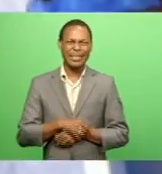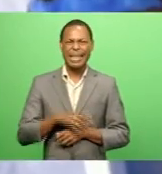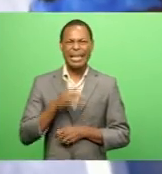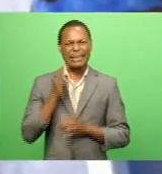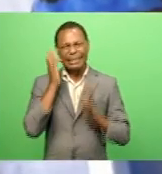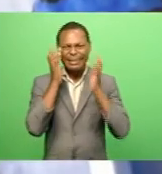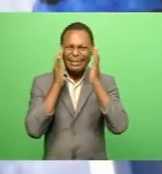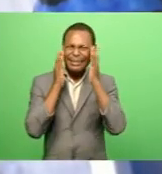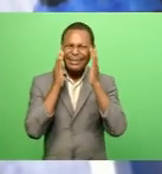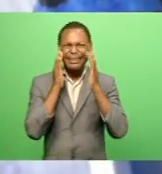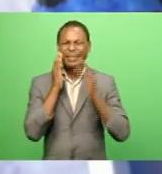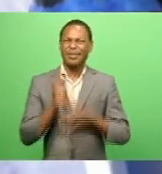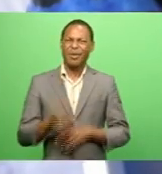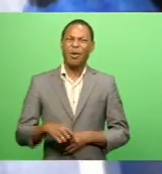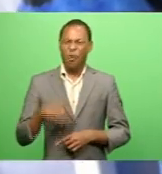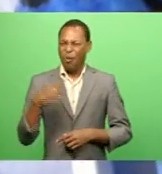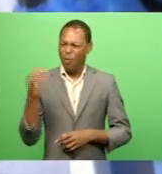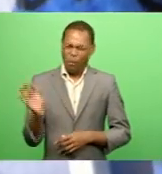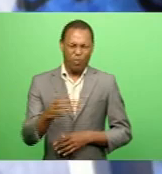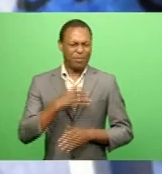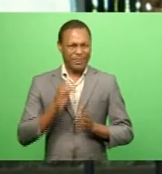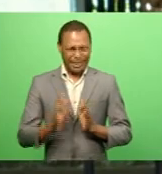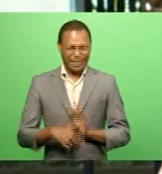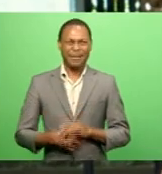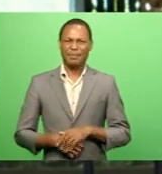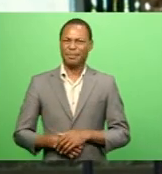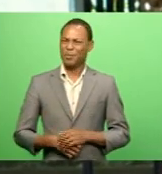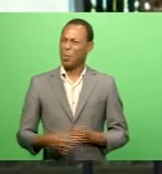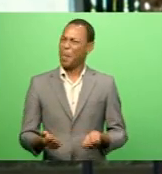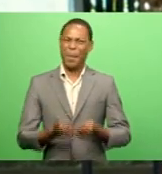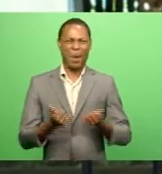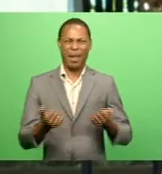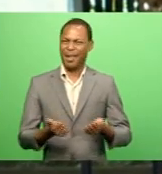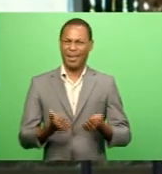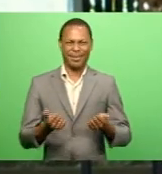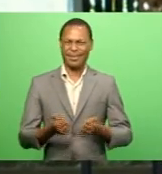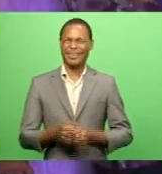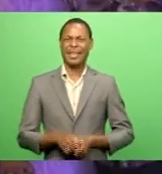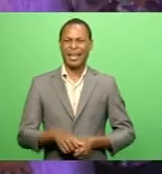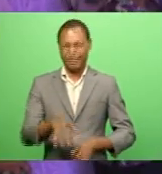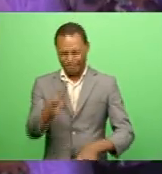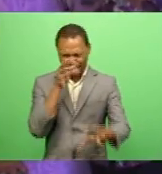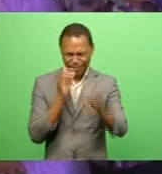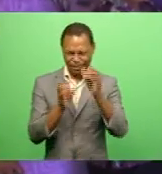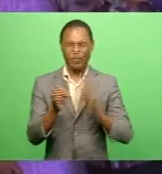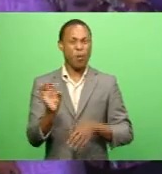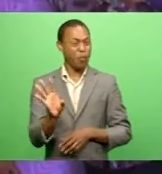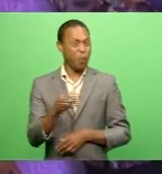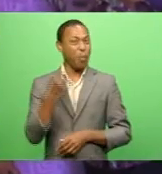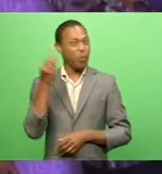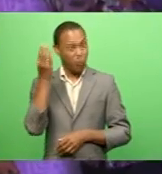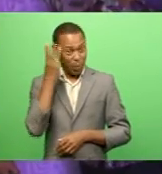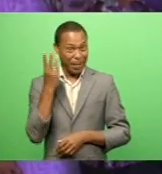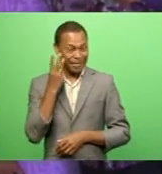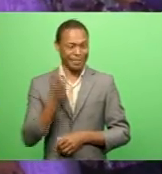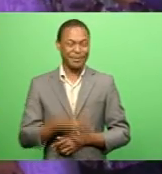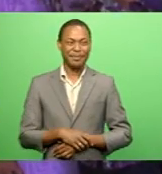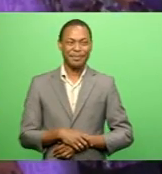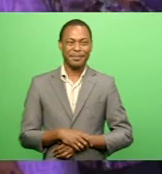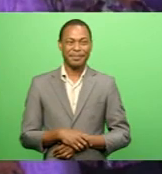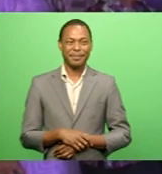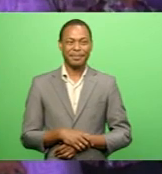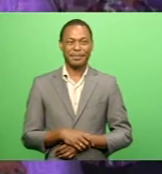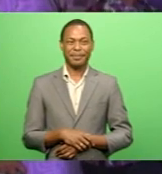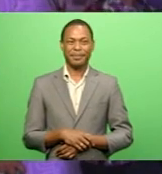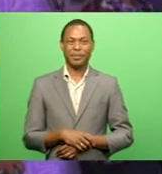And there's a lot of being a guy There's a lot we can learn also from women During the resort's